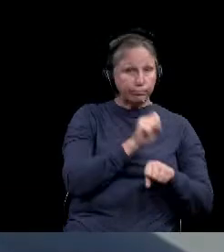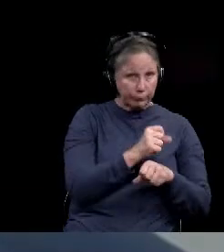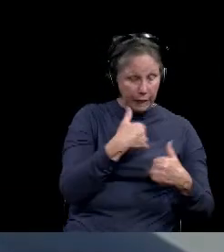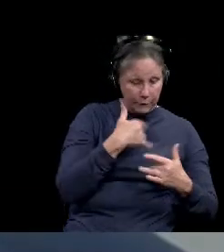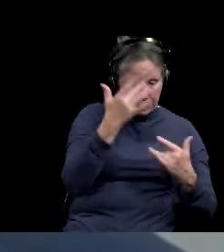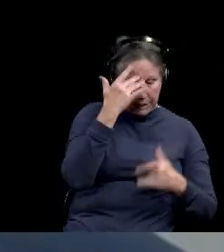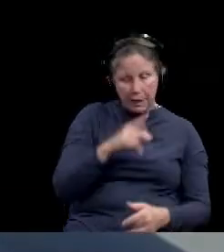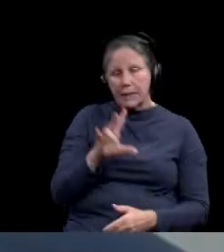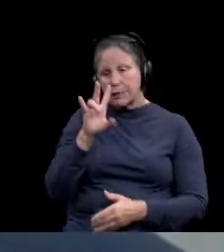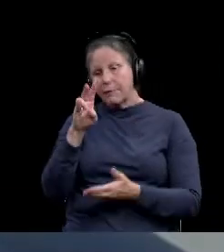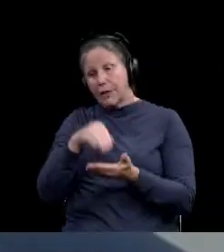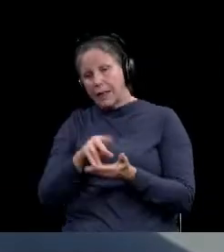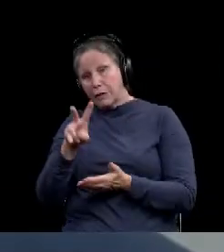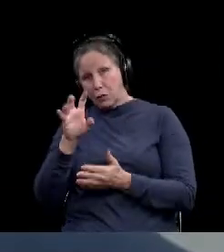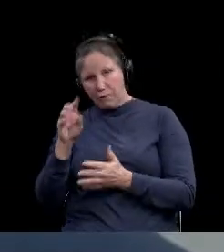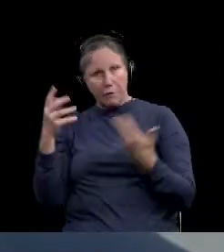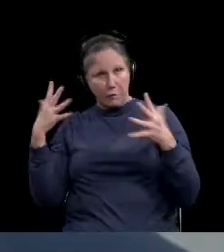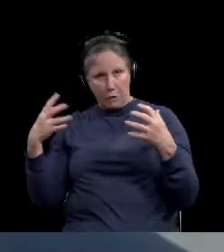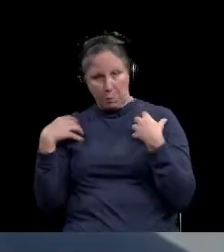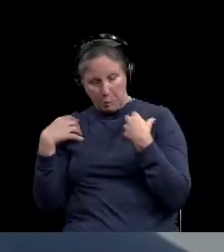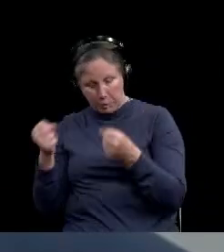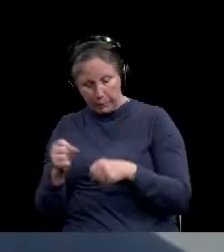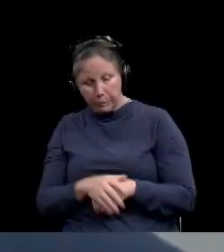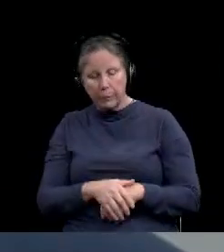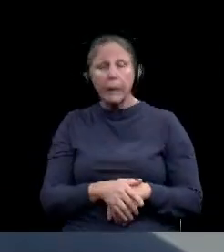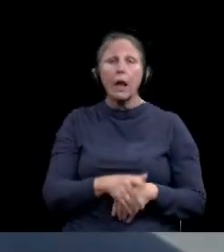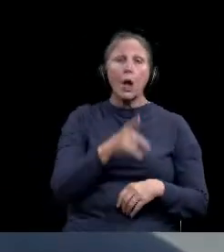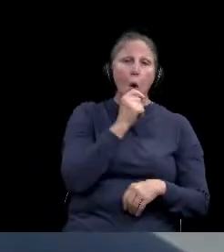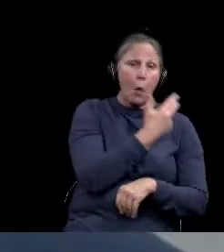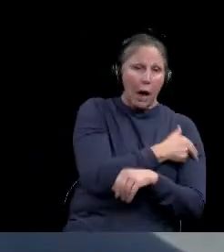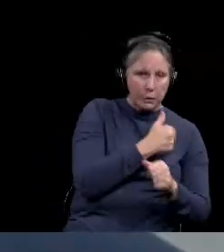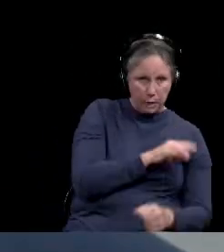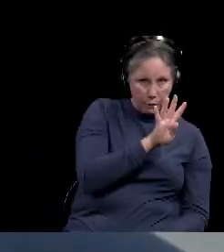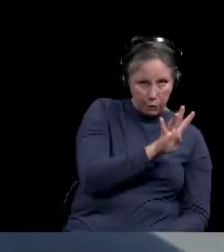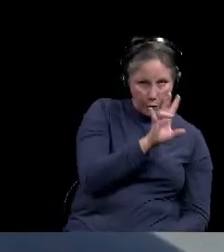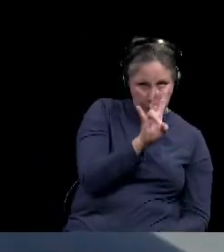,250 have recovered. 47 are currently hospitalized.